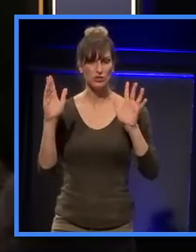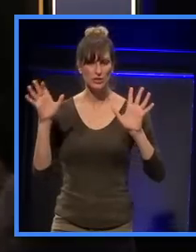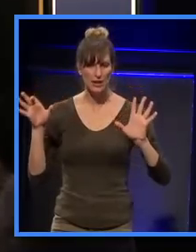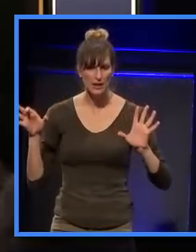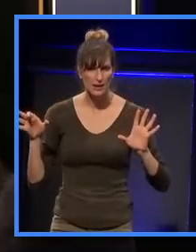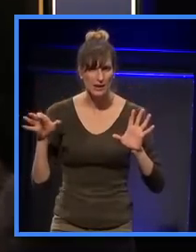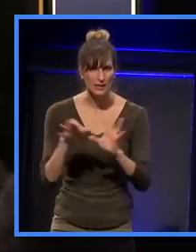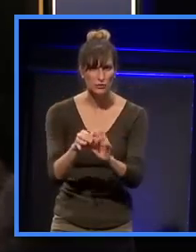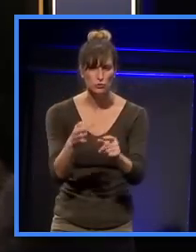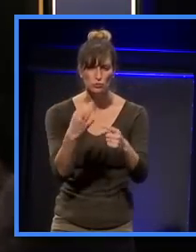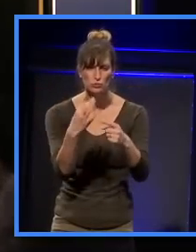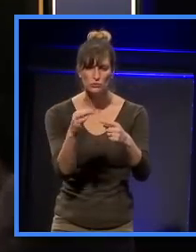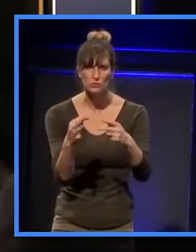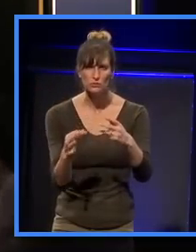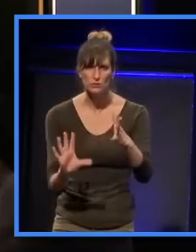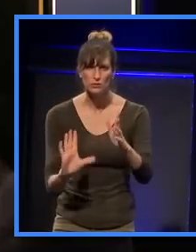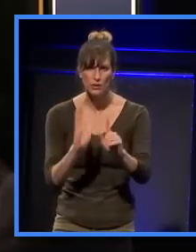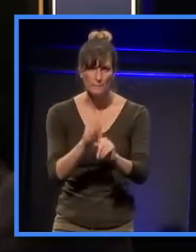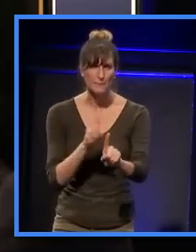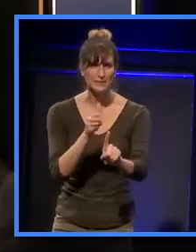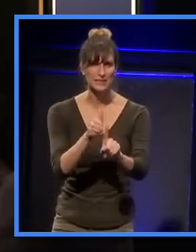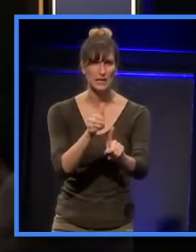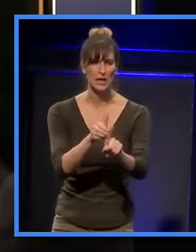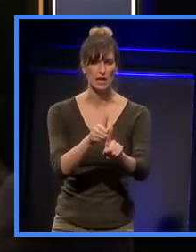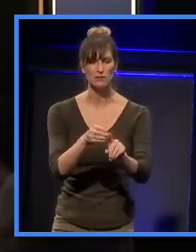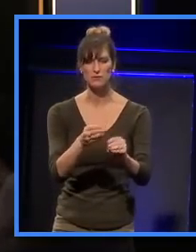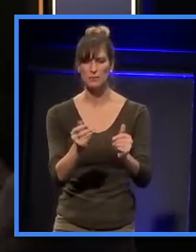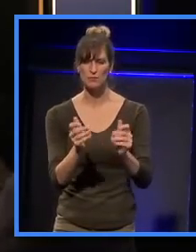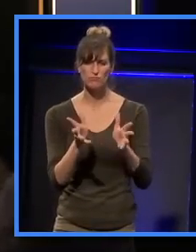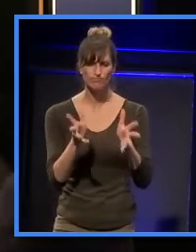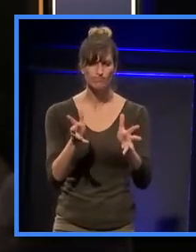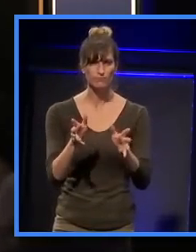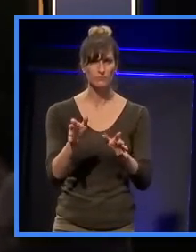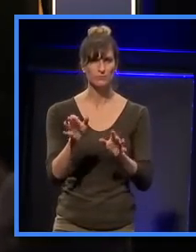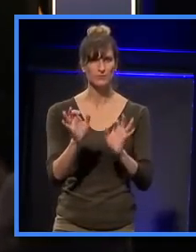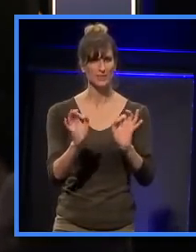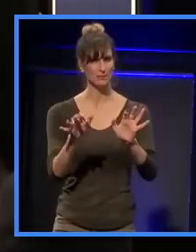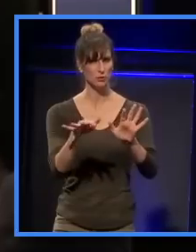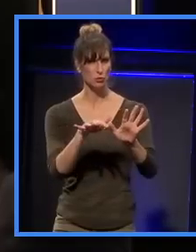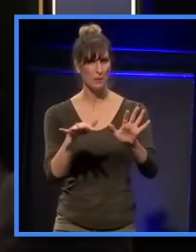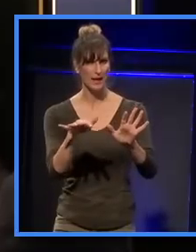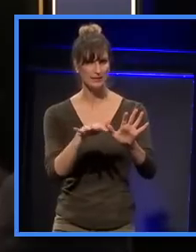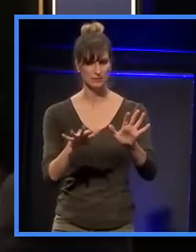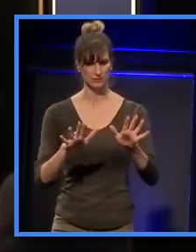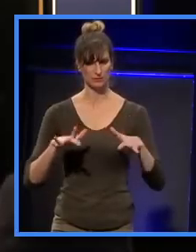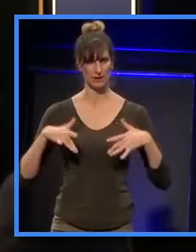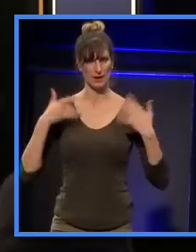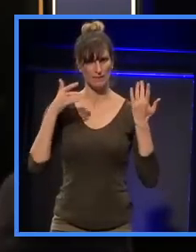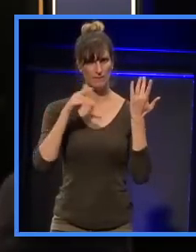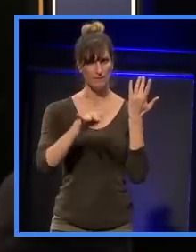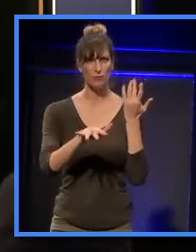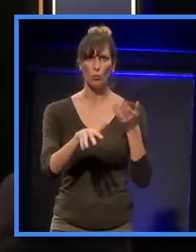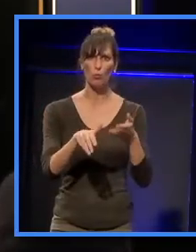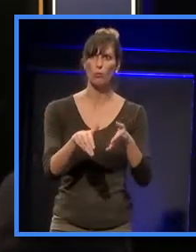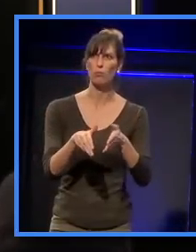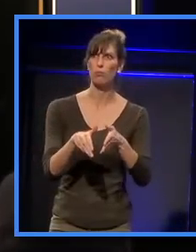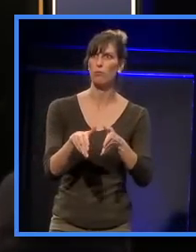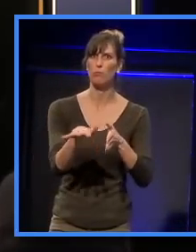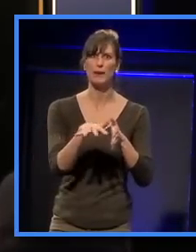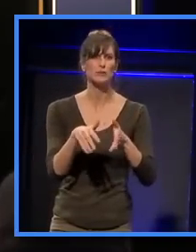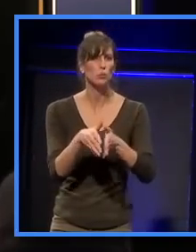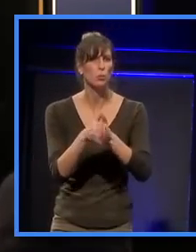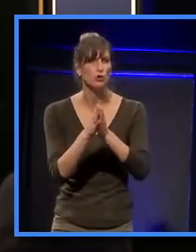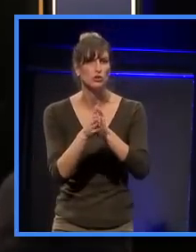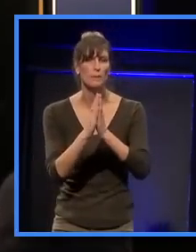concert hall. It deals with the special places where our lives are enacted and framed, in places of worship, in